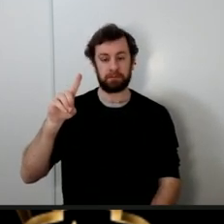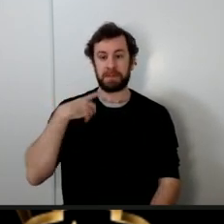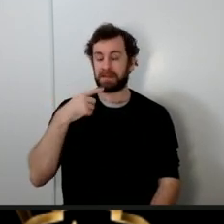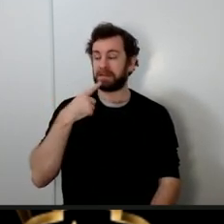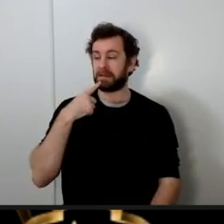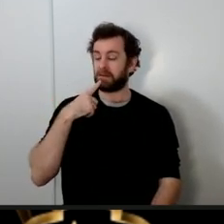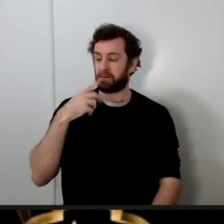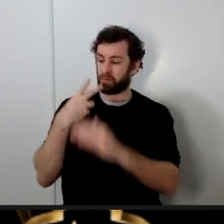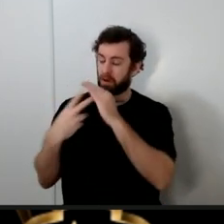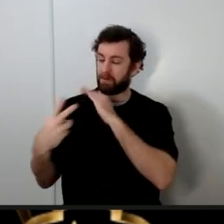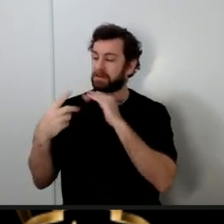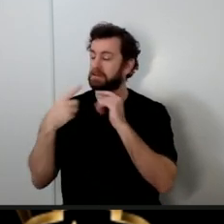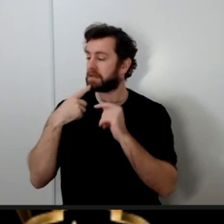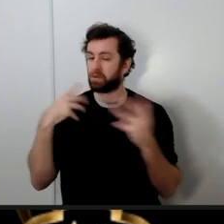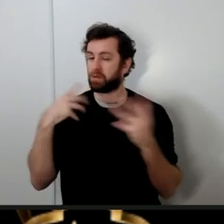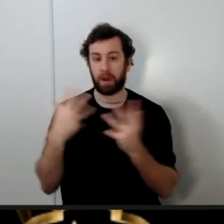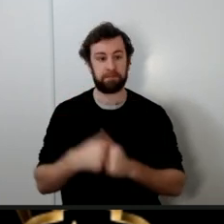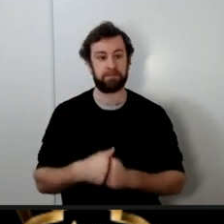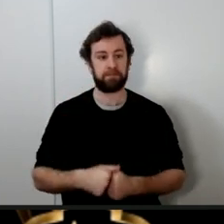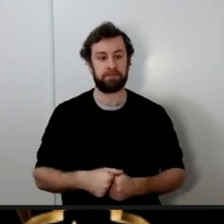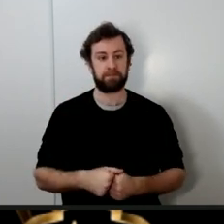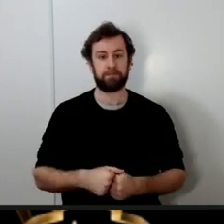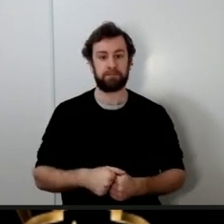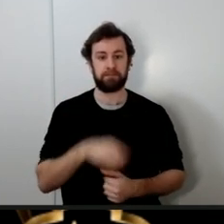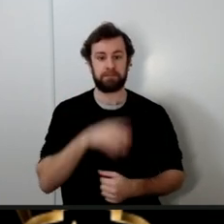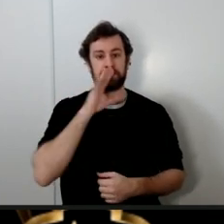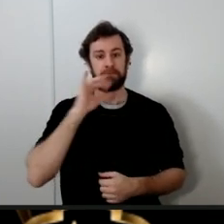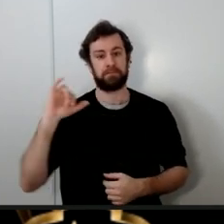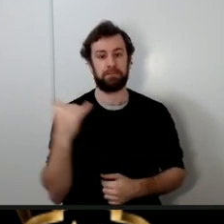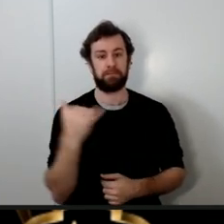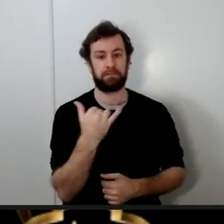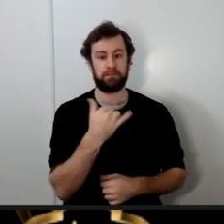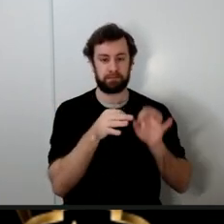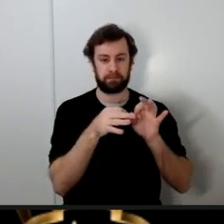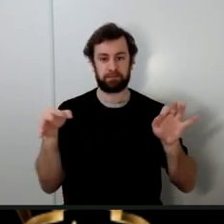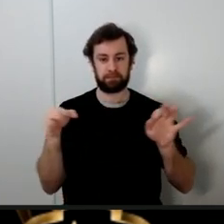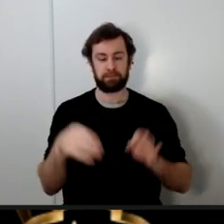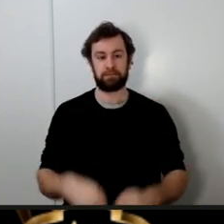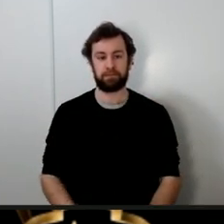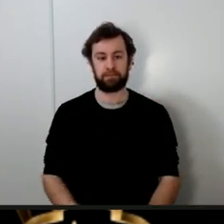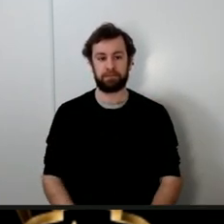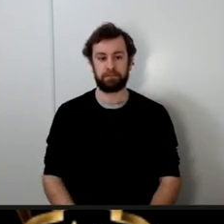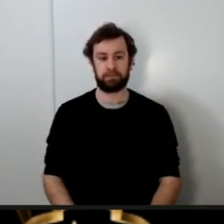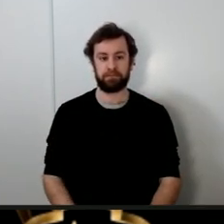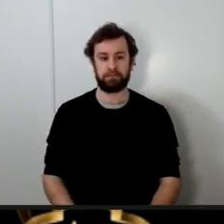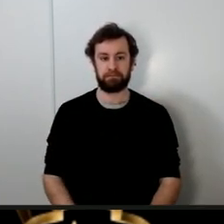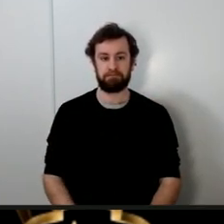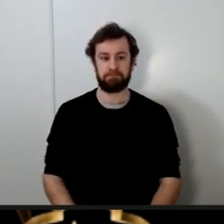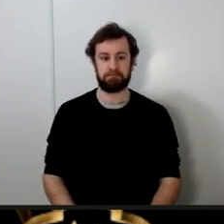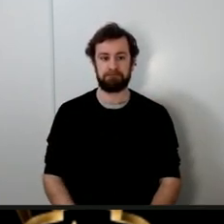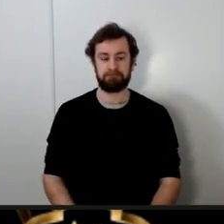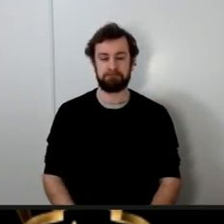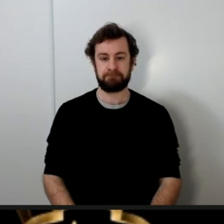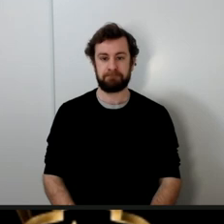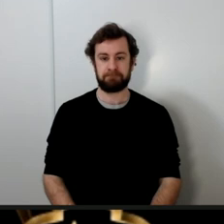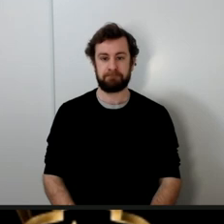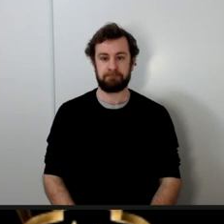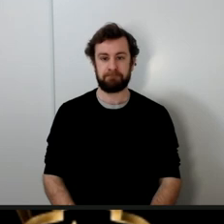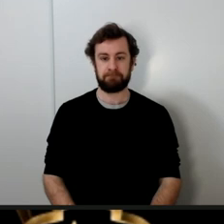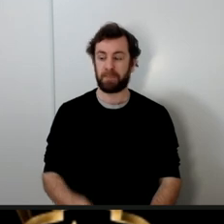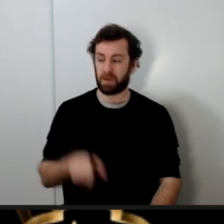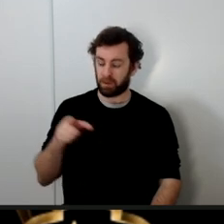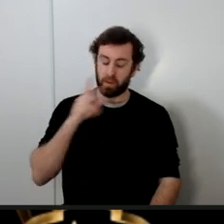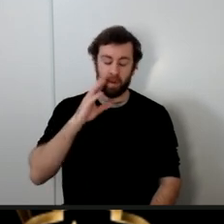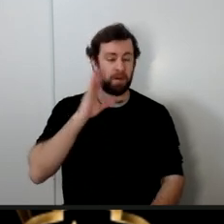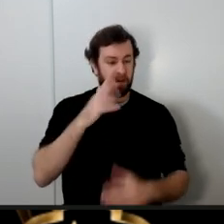you will follow the tradition and the path of